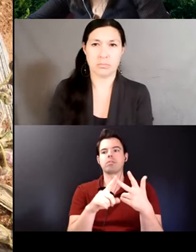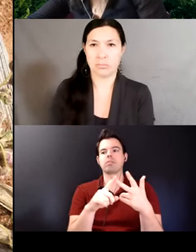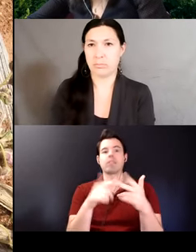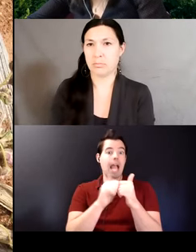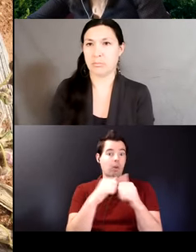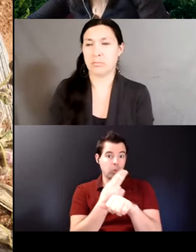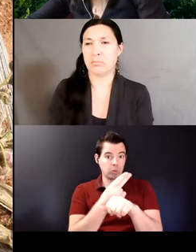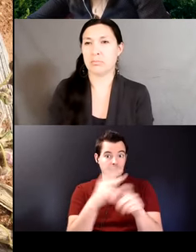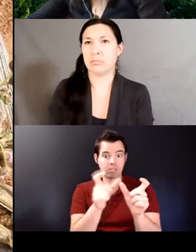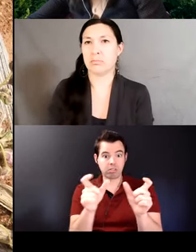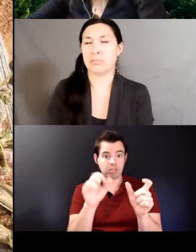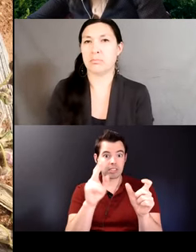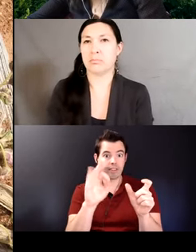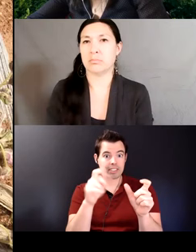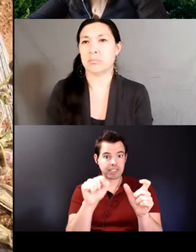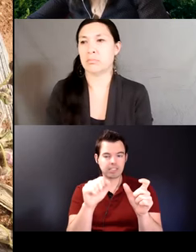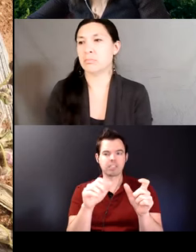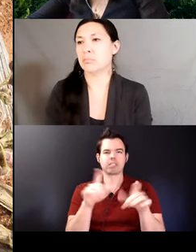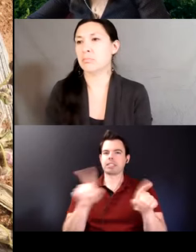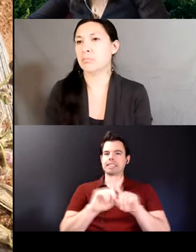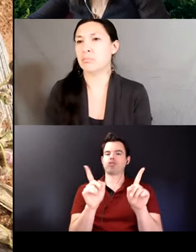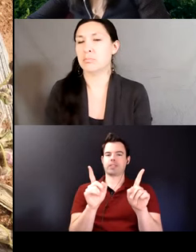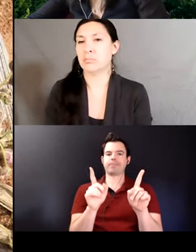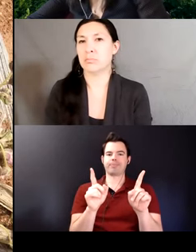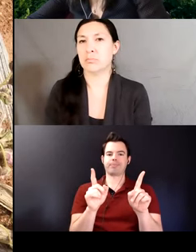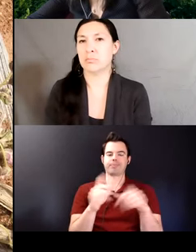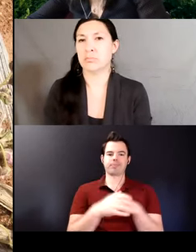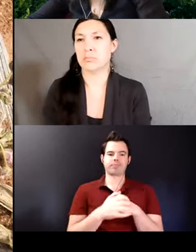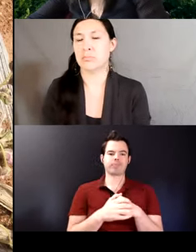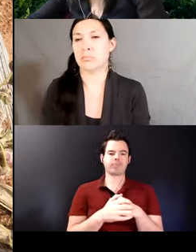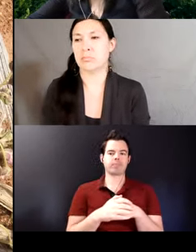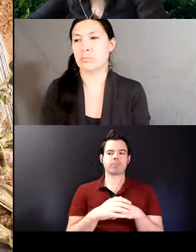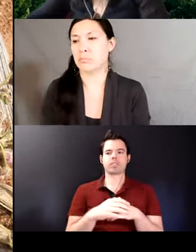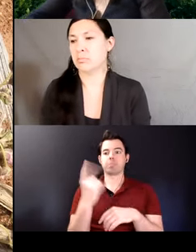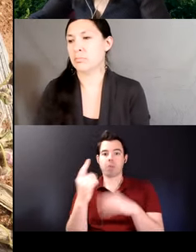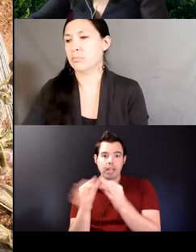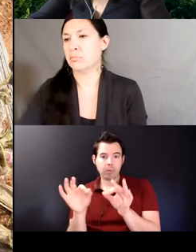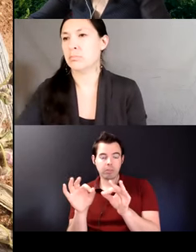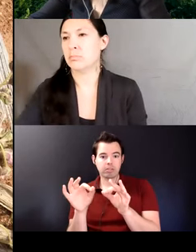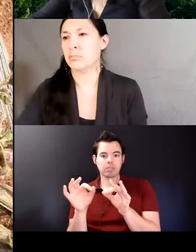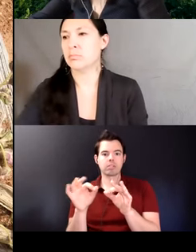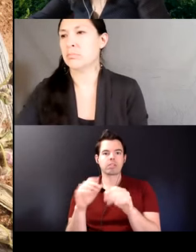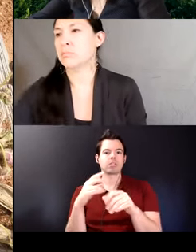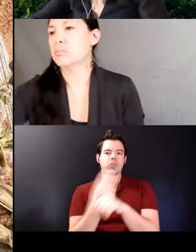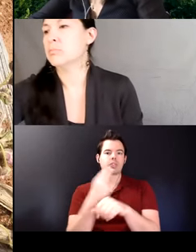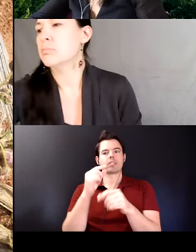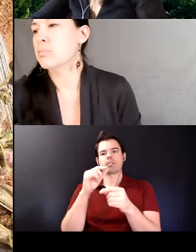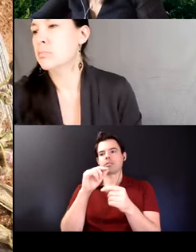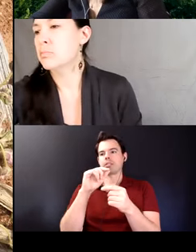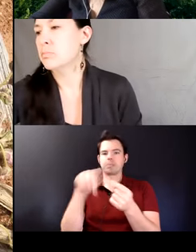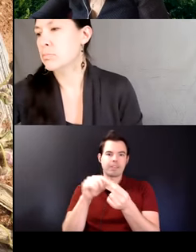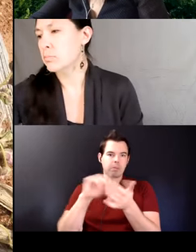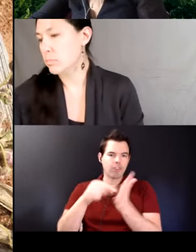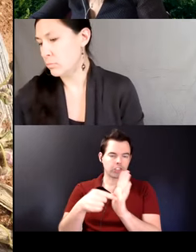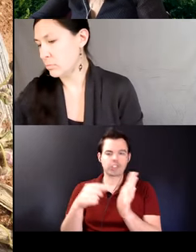between monolinguals and bilinguals monolinguals use more morphology of one suffix two suffixes